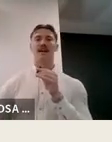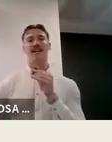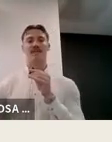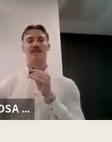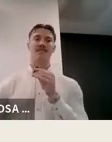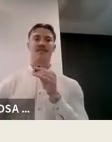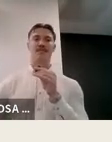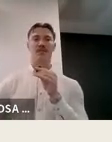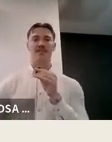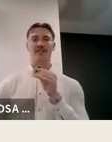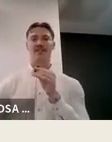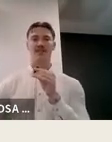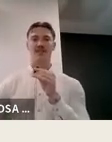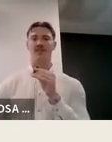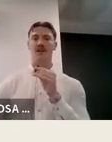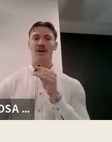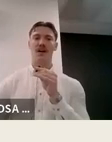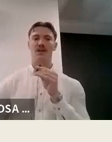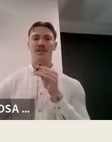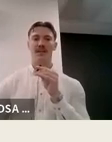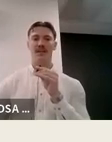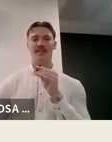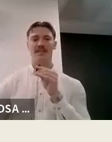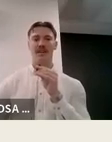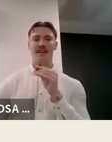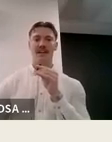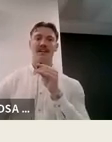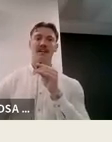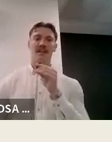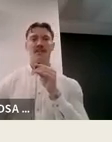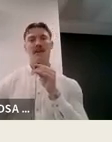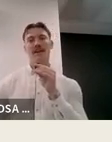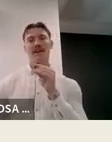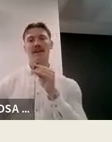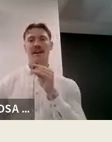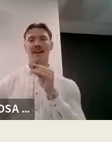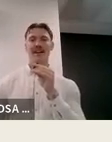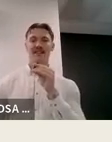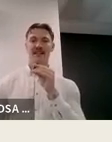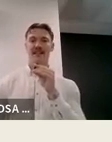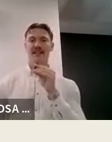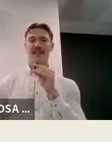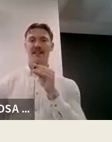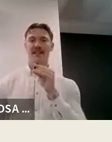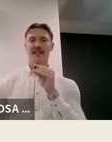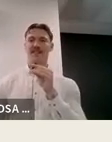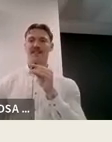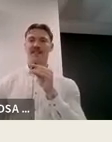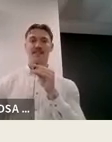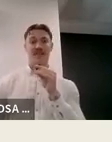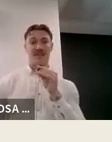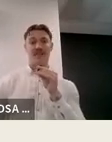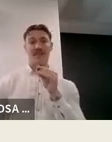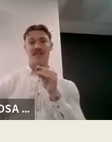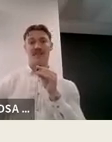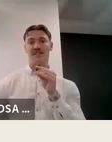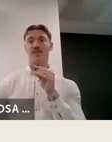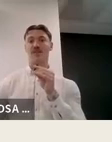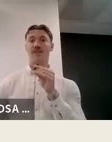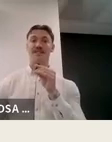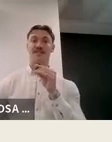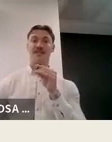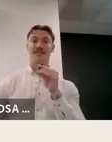a list of the various different organizations you've got there so the i-n-q-a-a-h-e um which is currently being